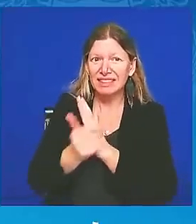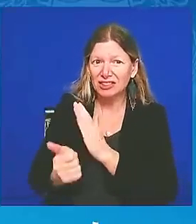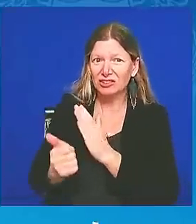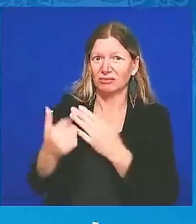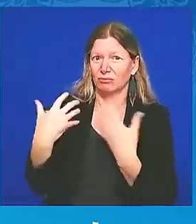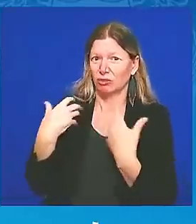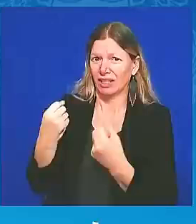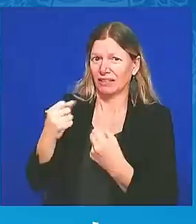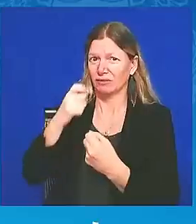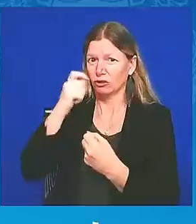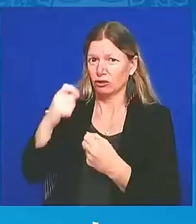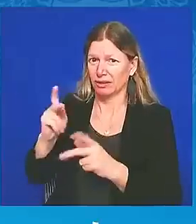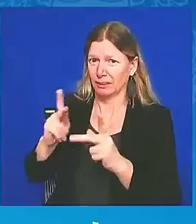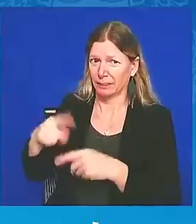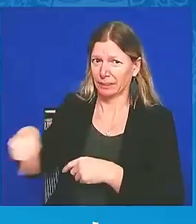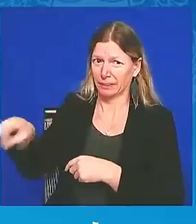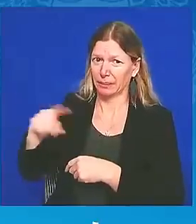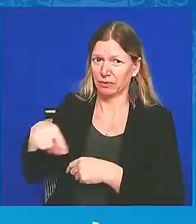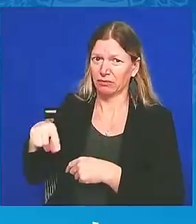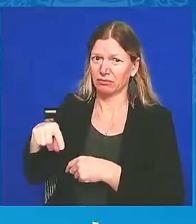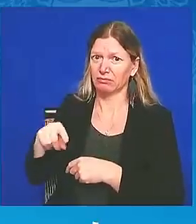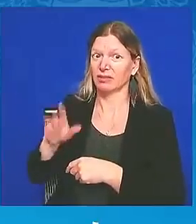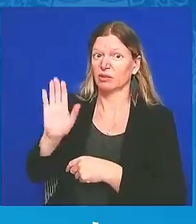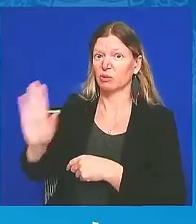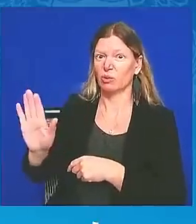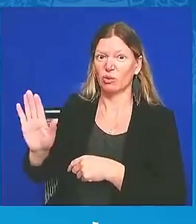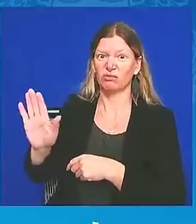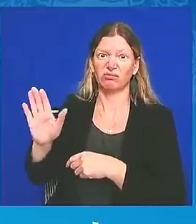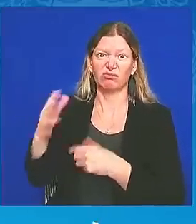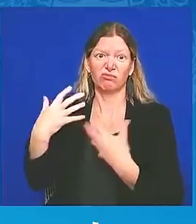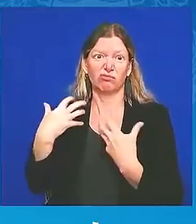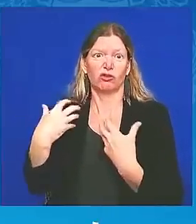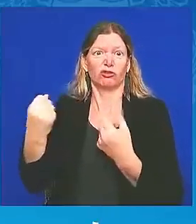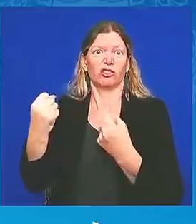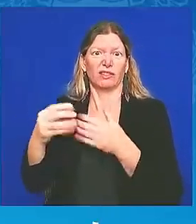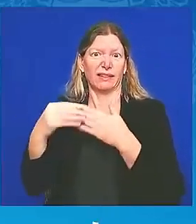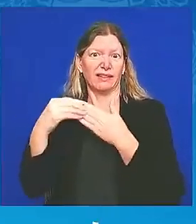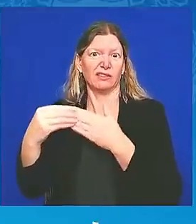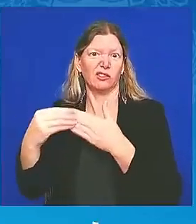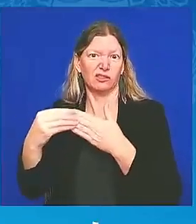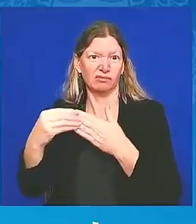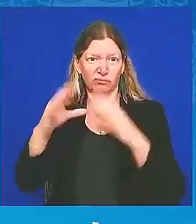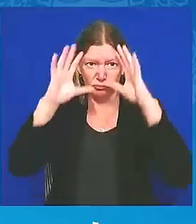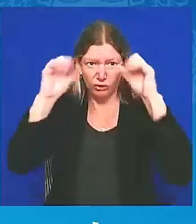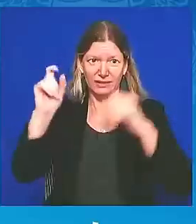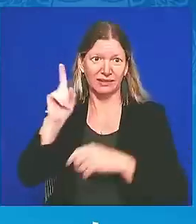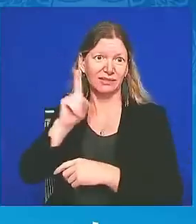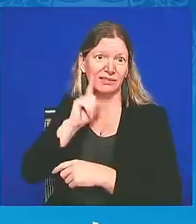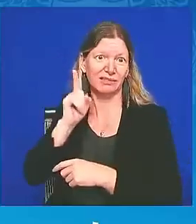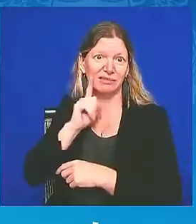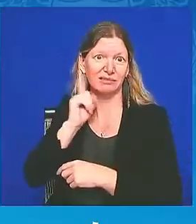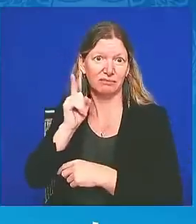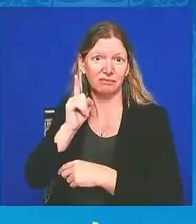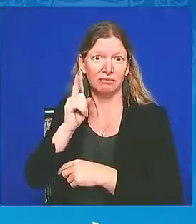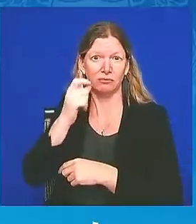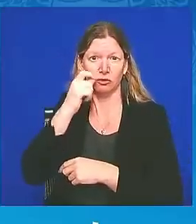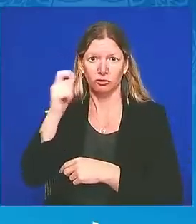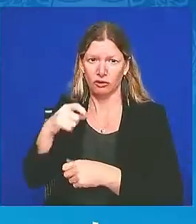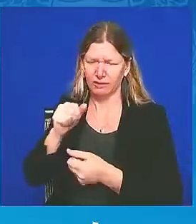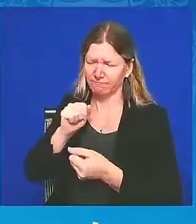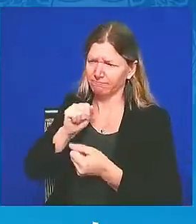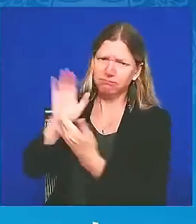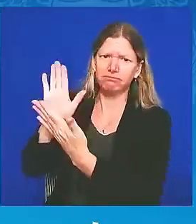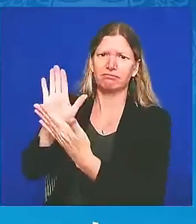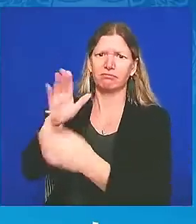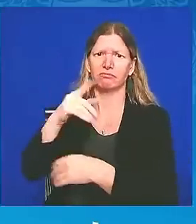President Zelensky, Ukraine has stood up to Russia's aggression, and today, Kyiv stands